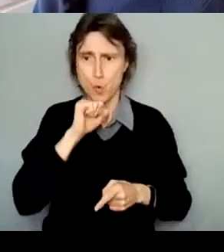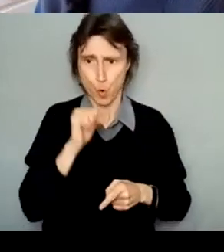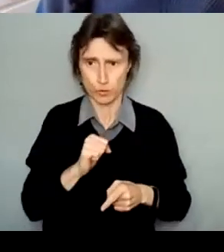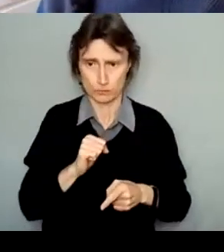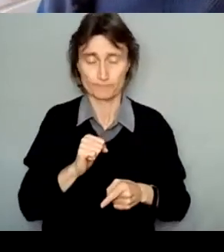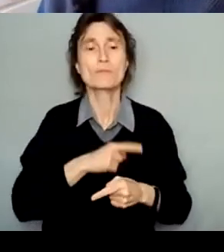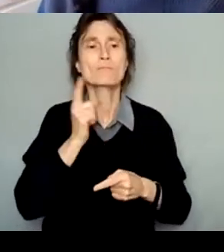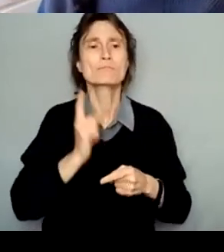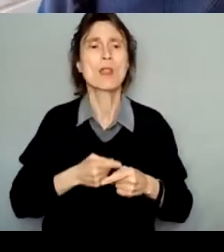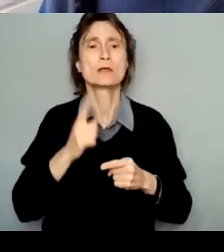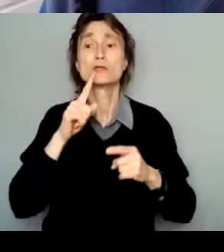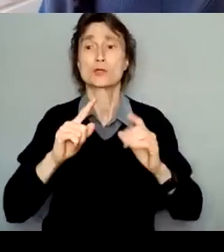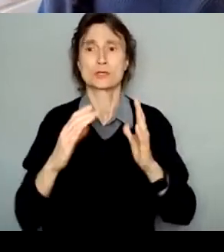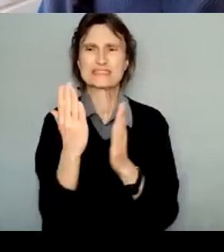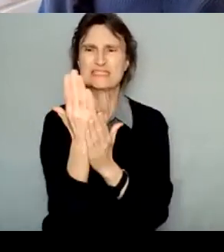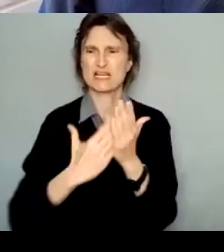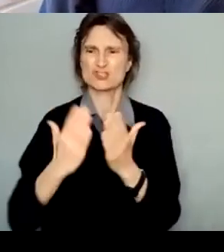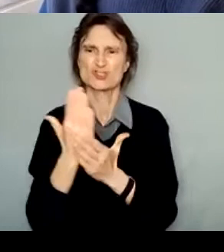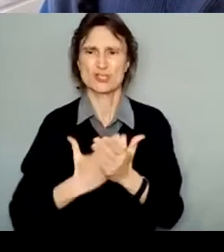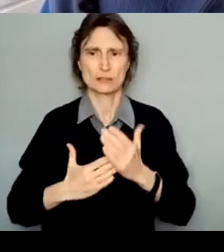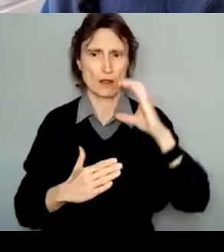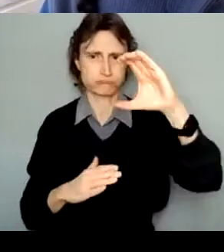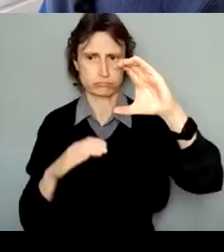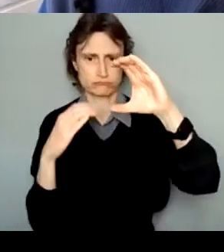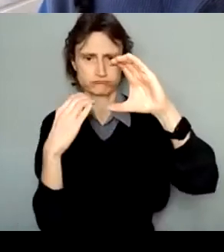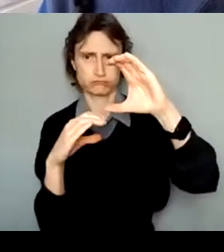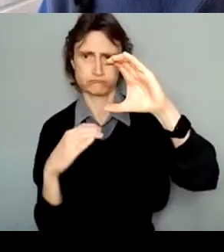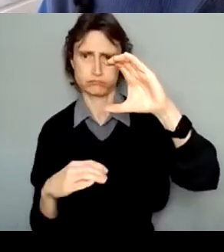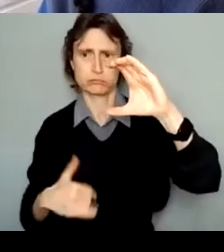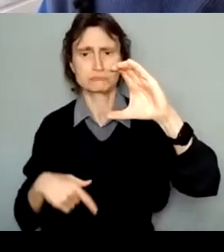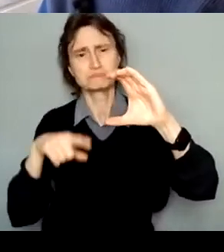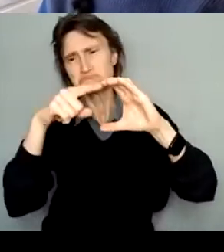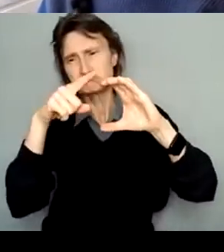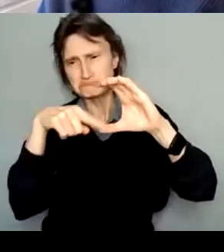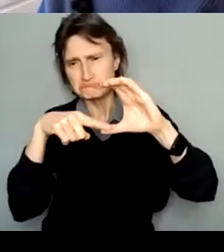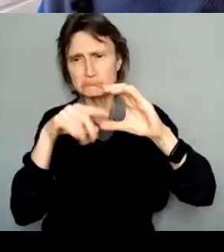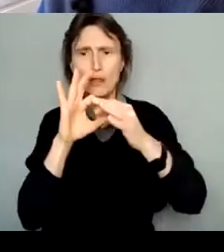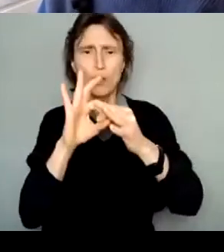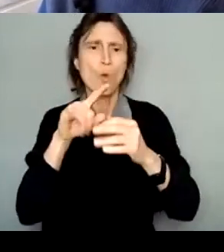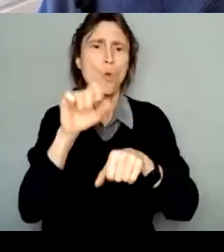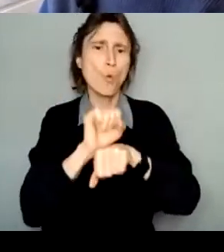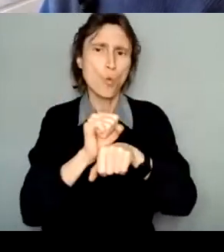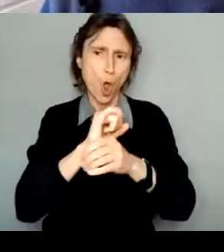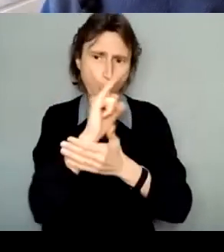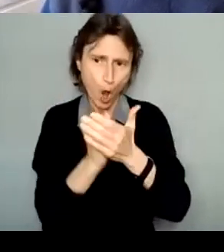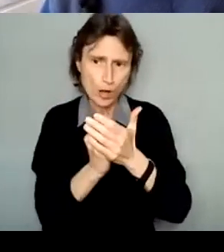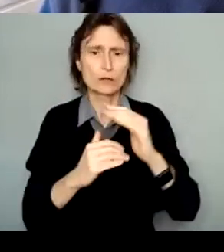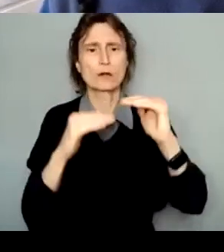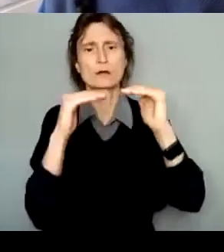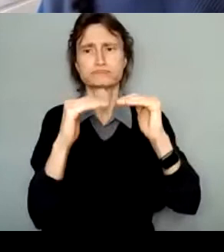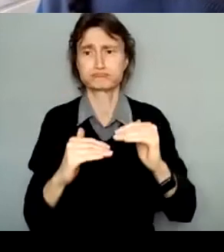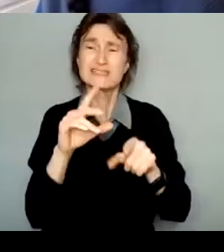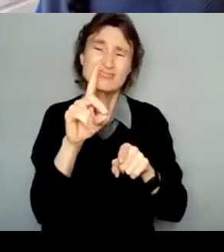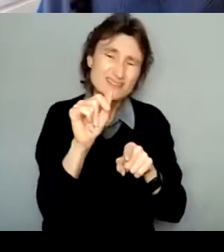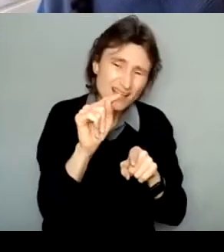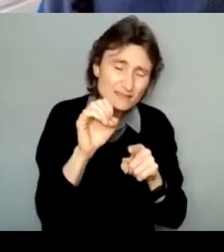Be sure to include important information such as dates, locations, and a very brief description of each experience if it